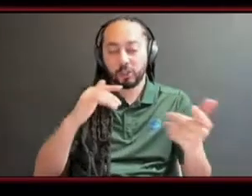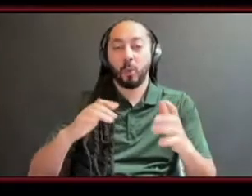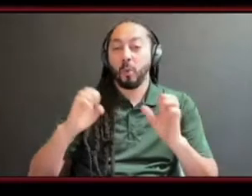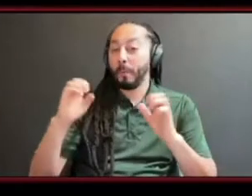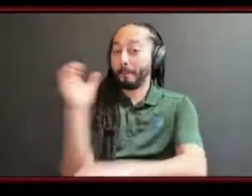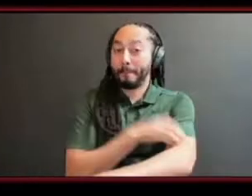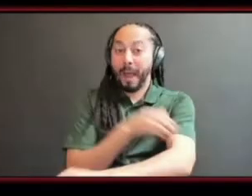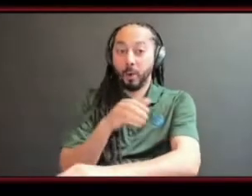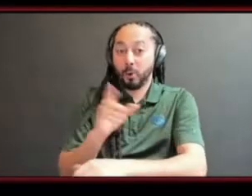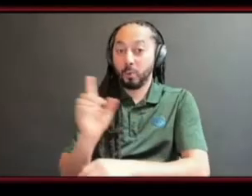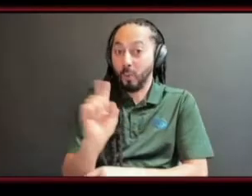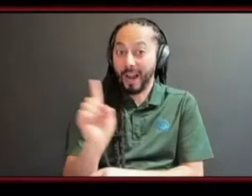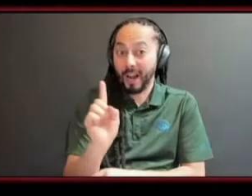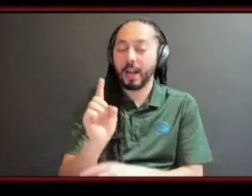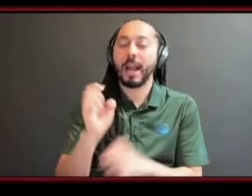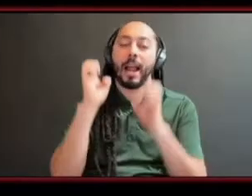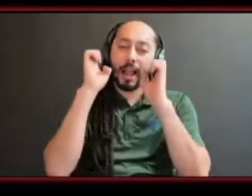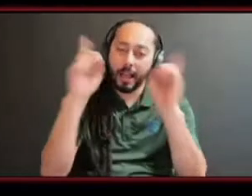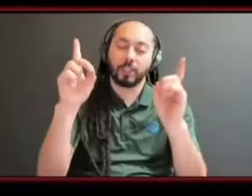it drives you